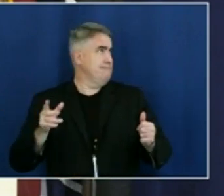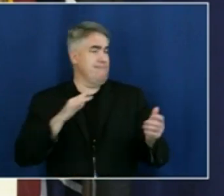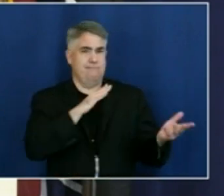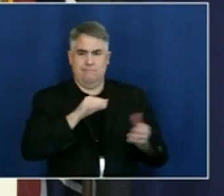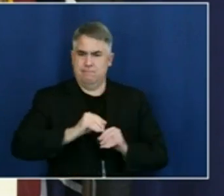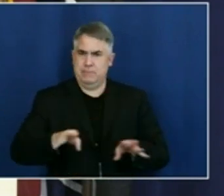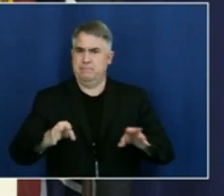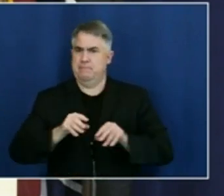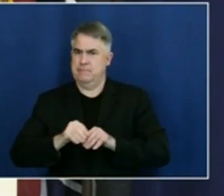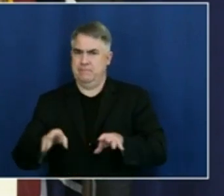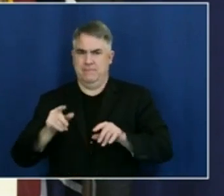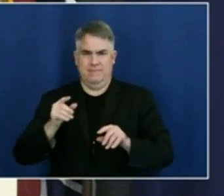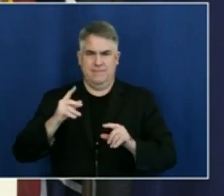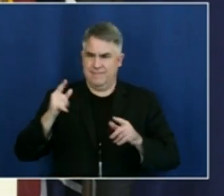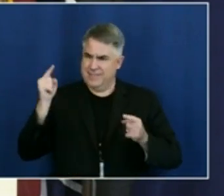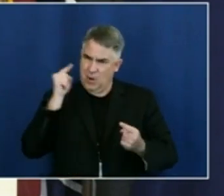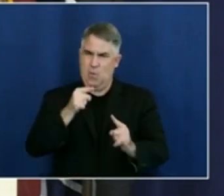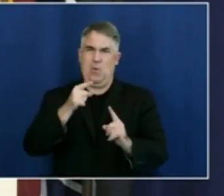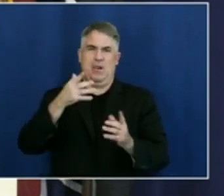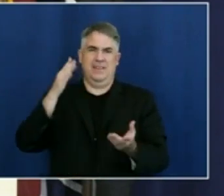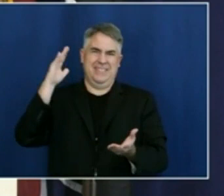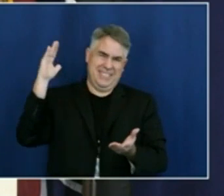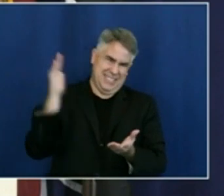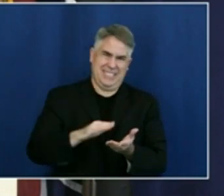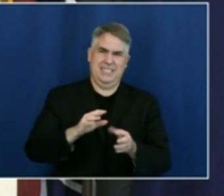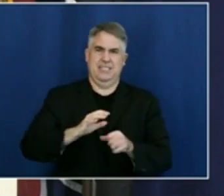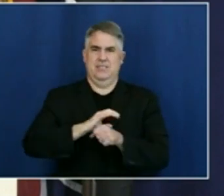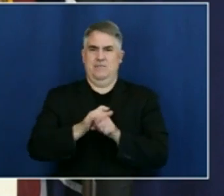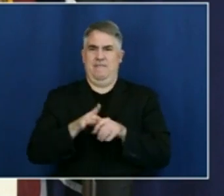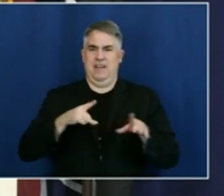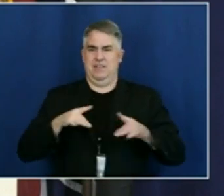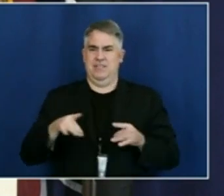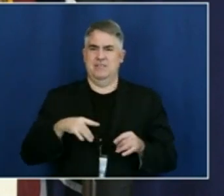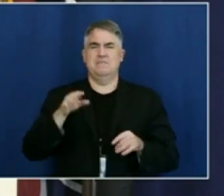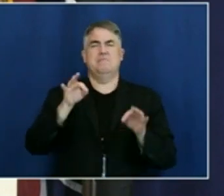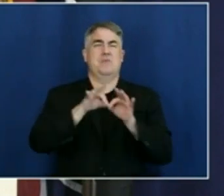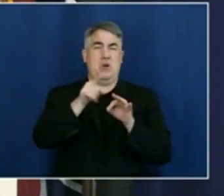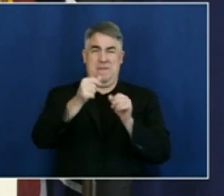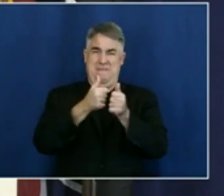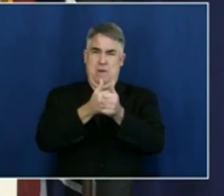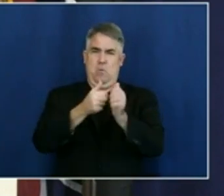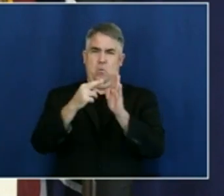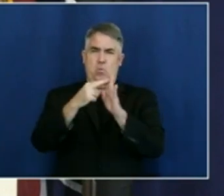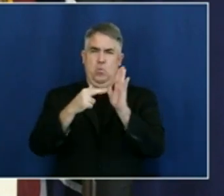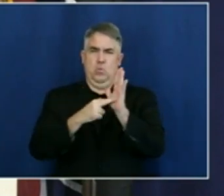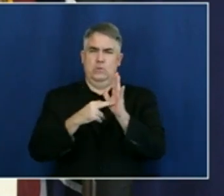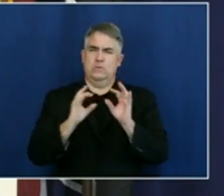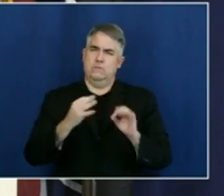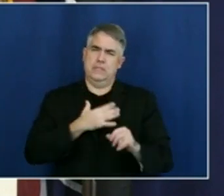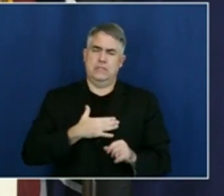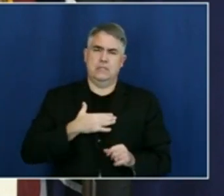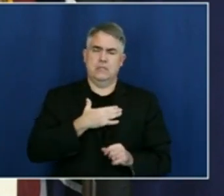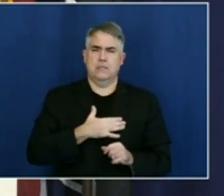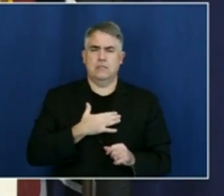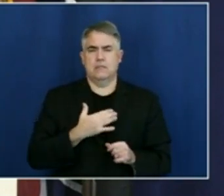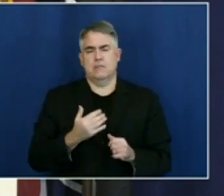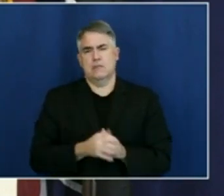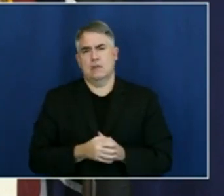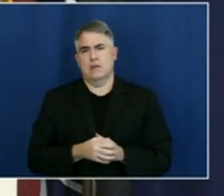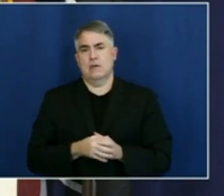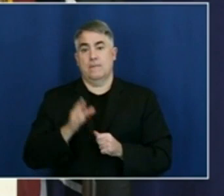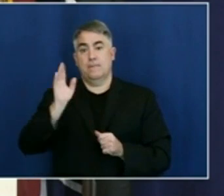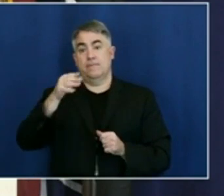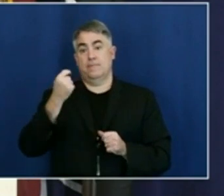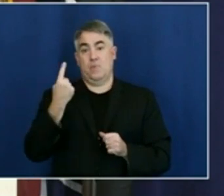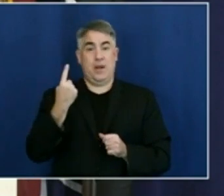to, to remain vigilant and continue the positive direction of motion. And again, on vaccines, the limiting factor is just the supply, uh, and availability of